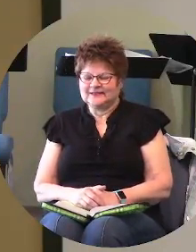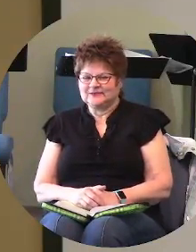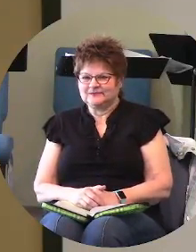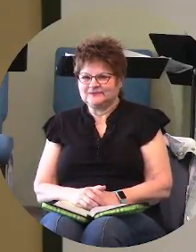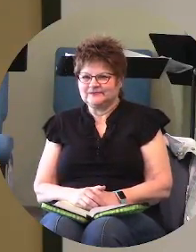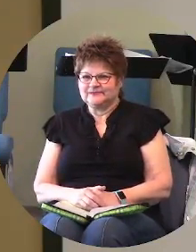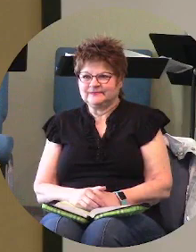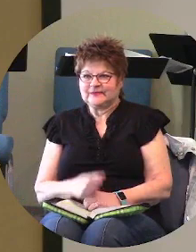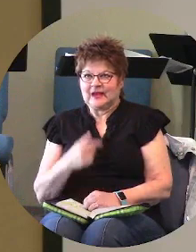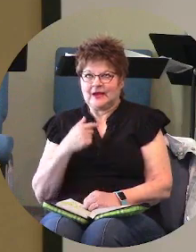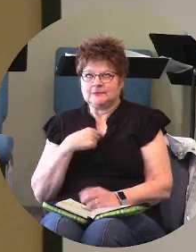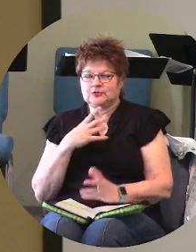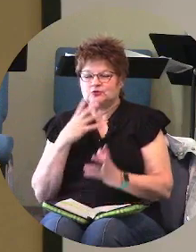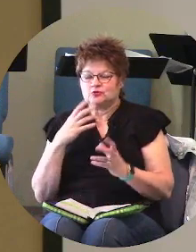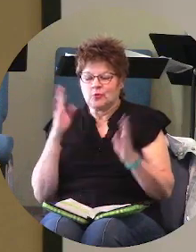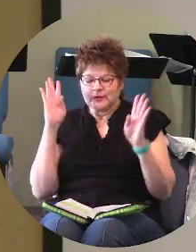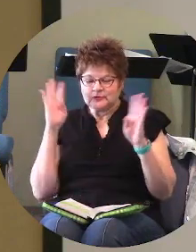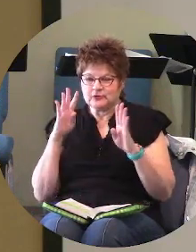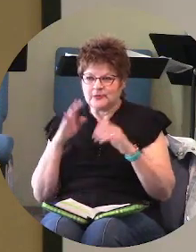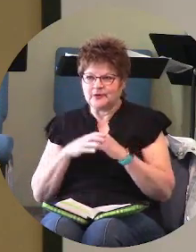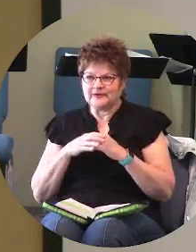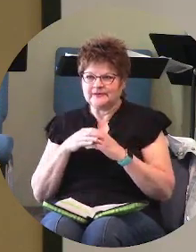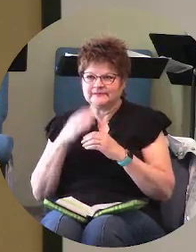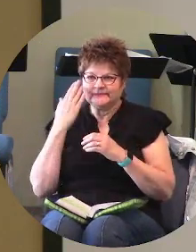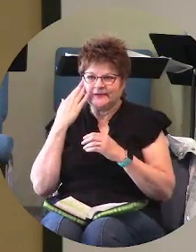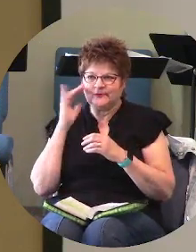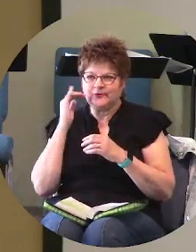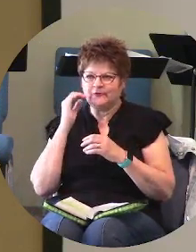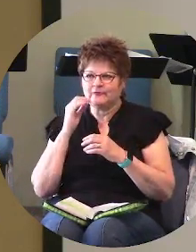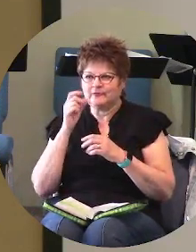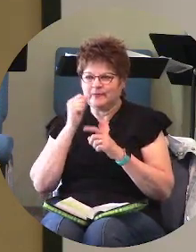i was in so much trouble i don't know if roy remembers that or not